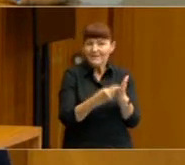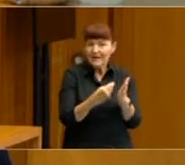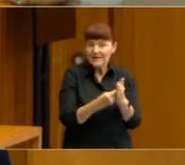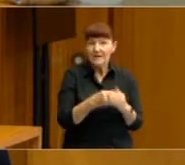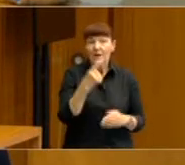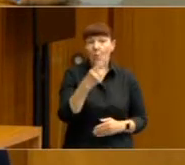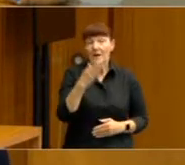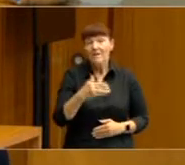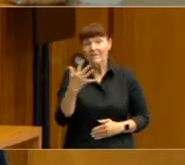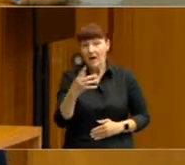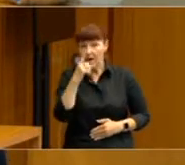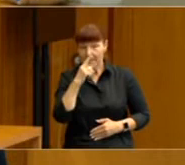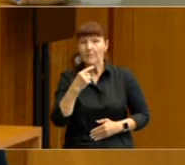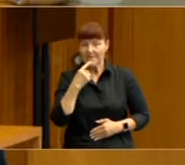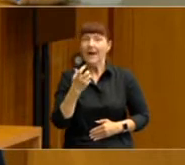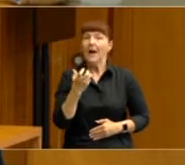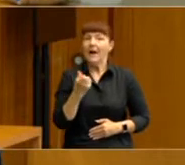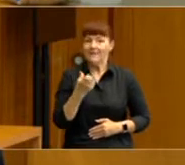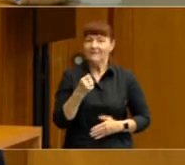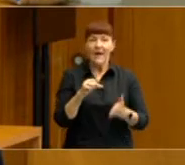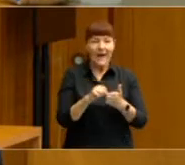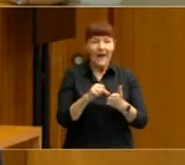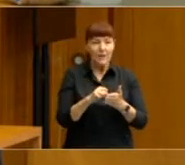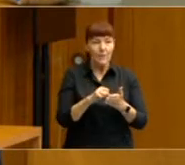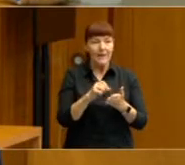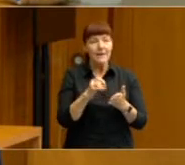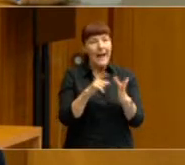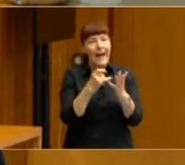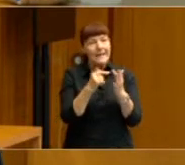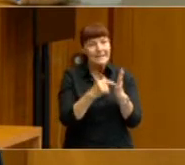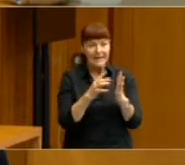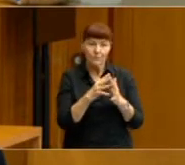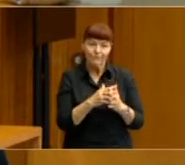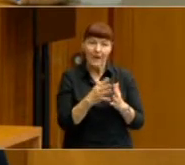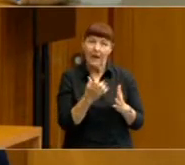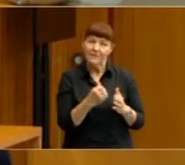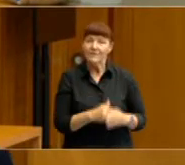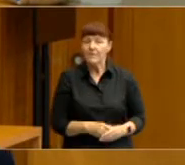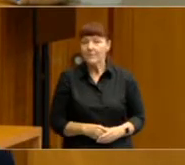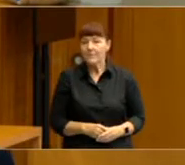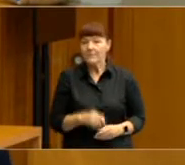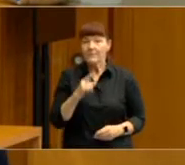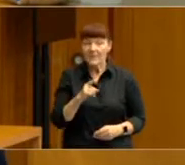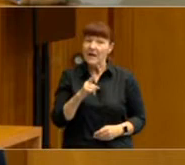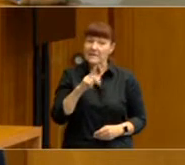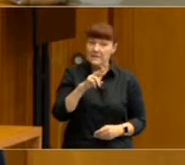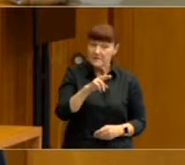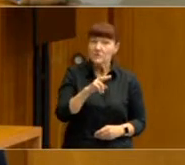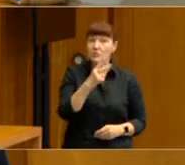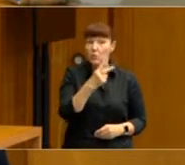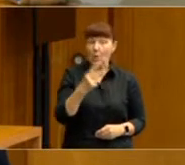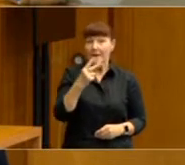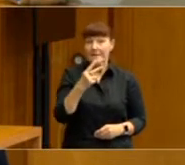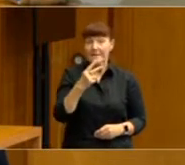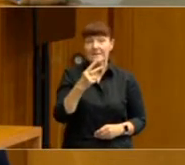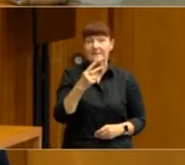five people said that they had that economic asset. Now that is about twice the proportion that you find in